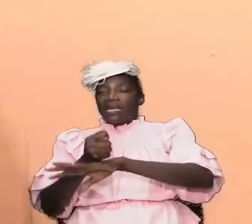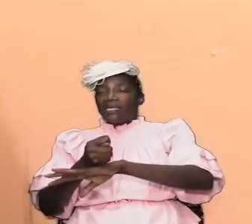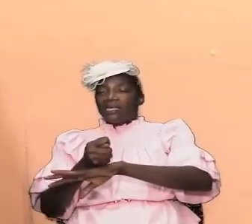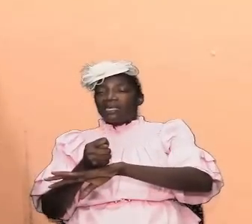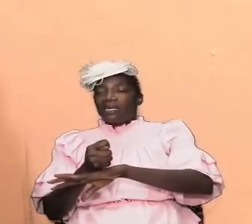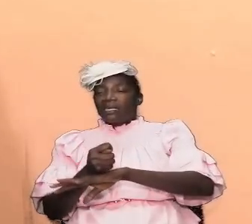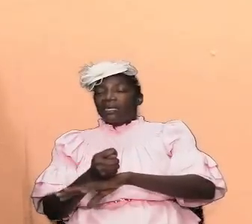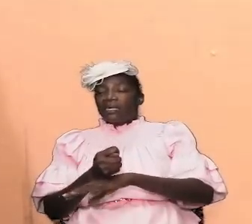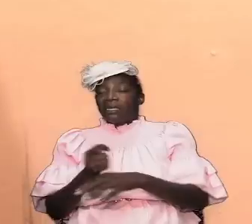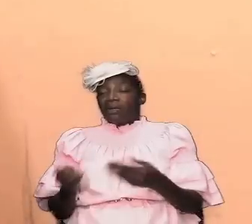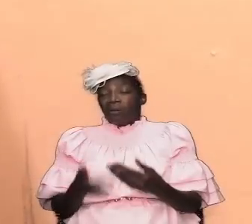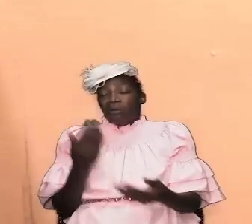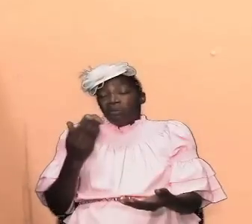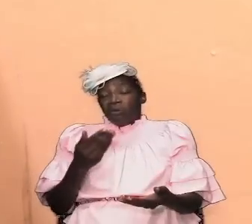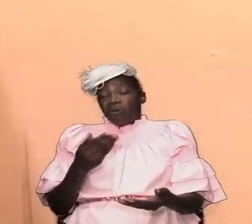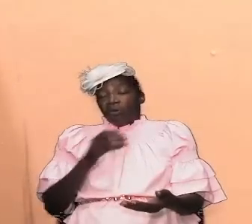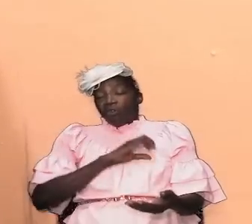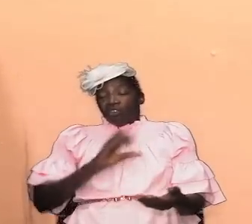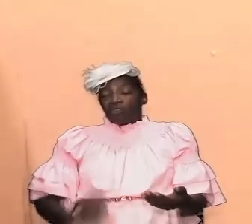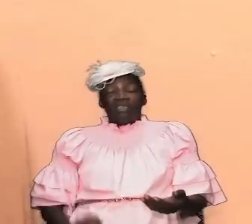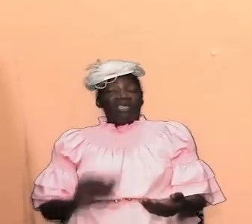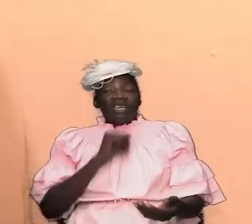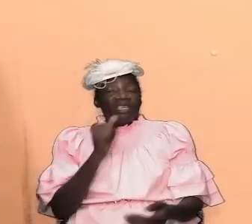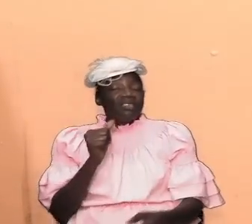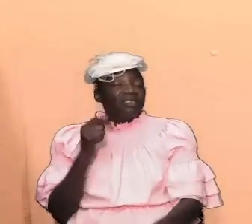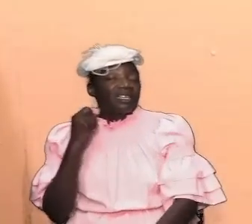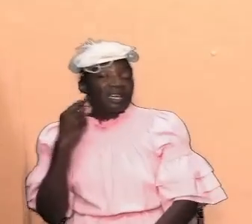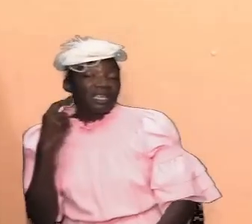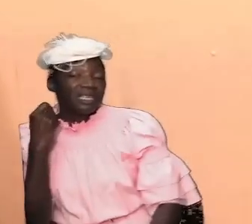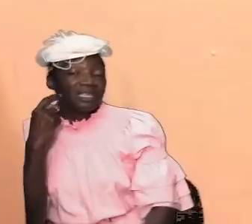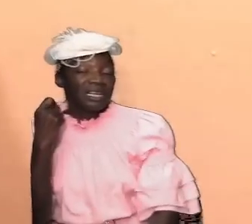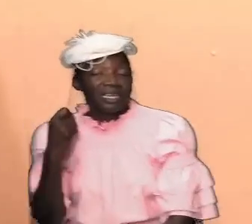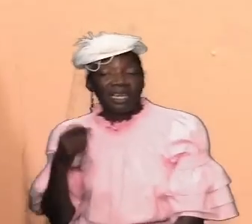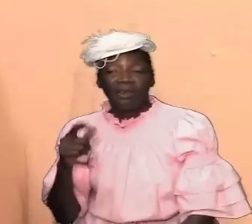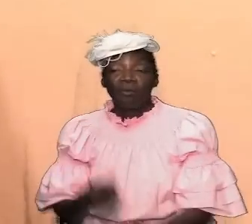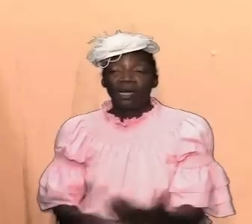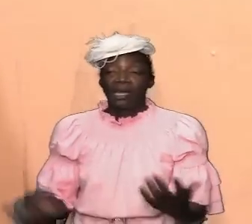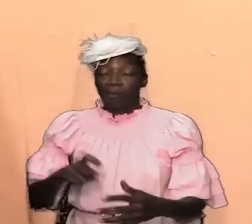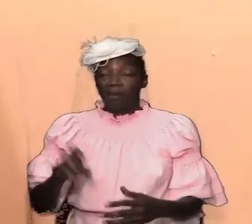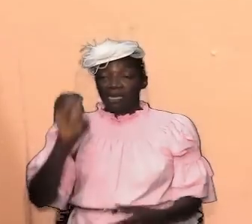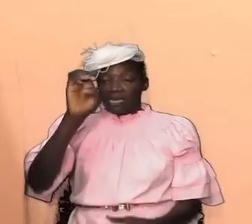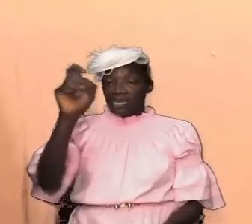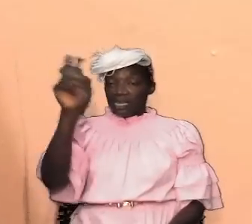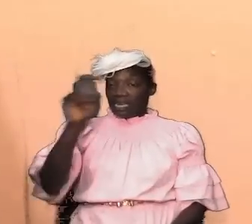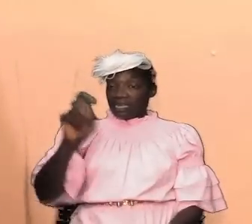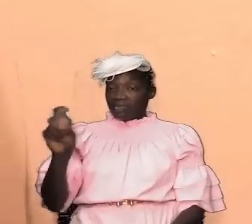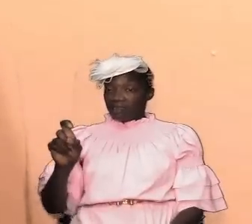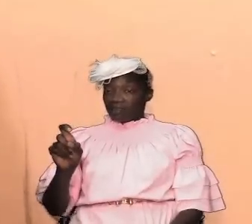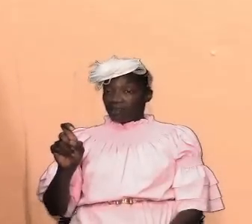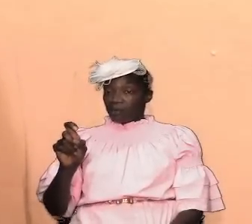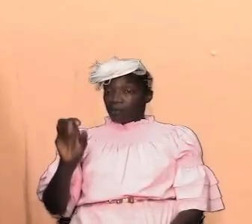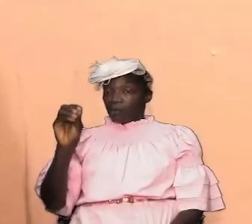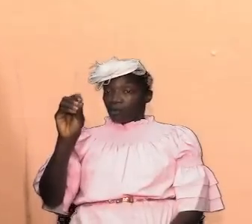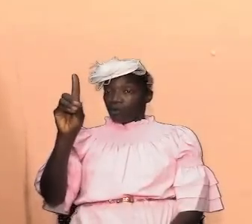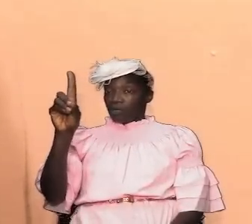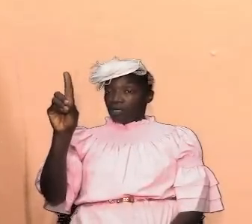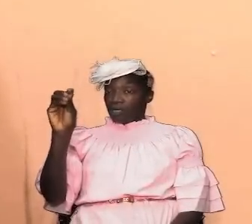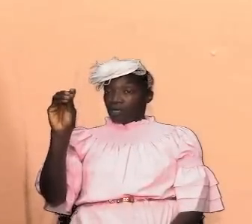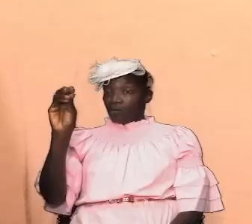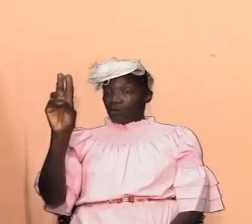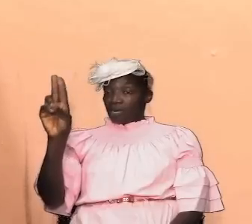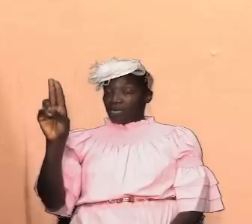of what happened in exodus after the departure from egypt and after